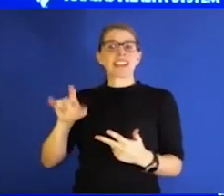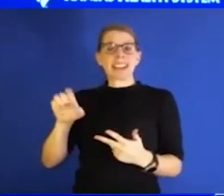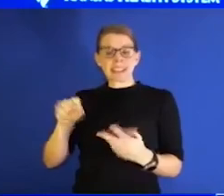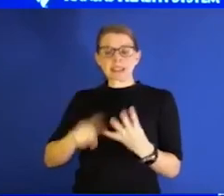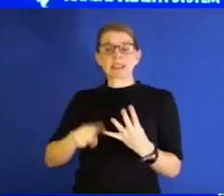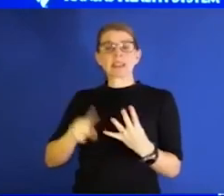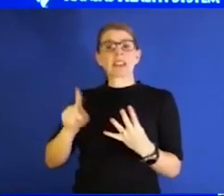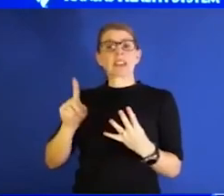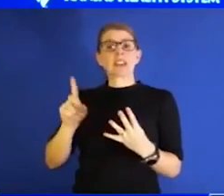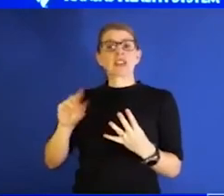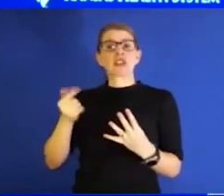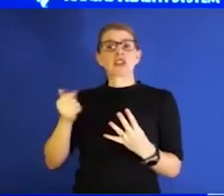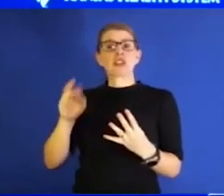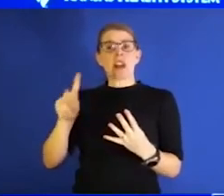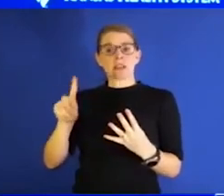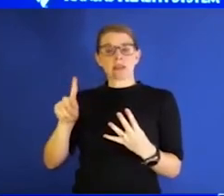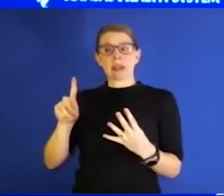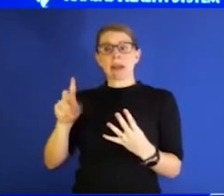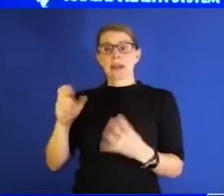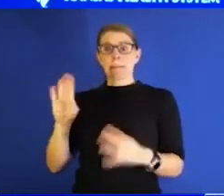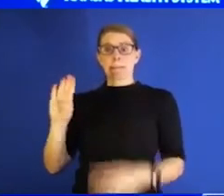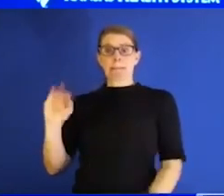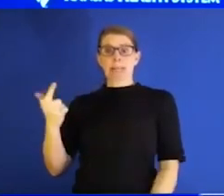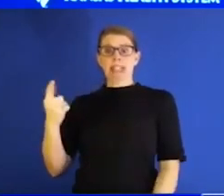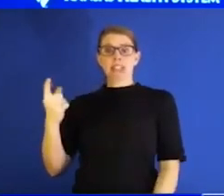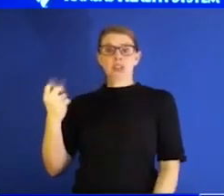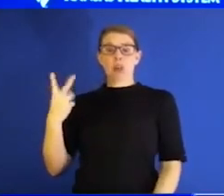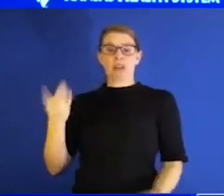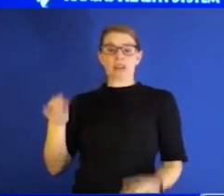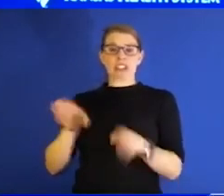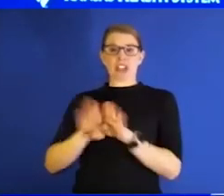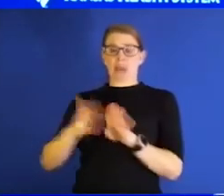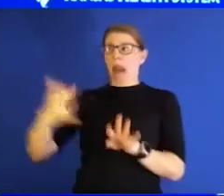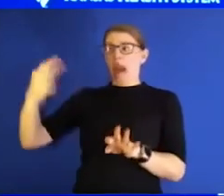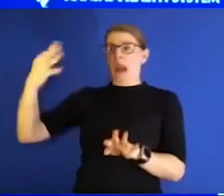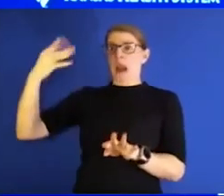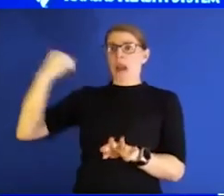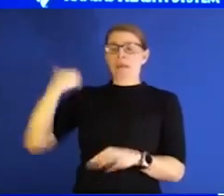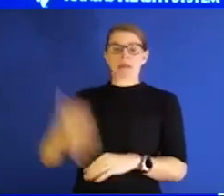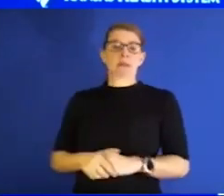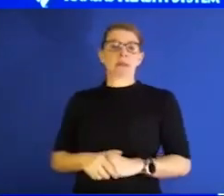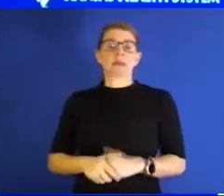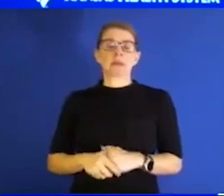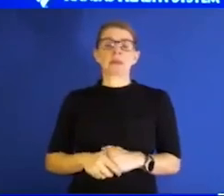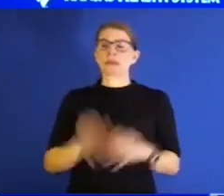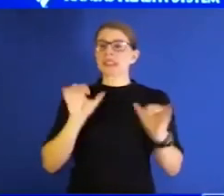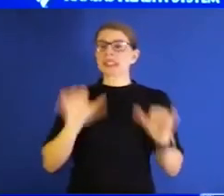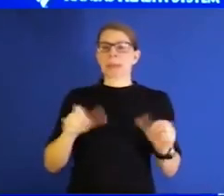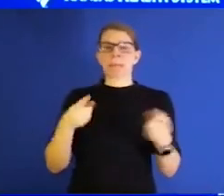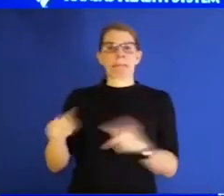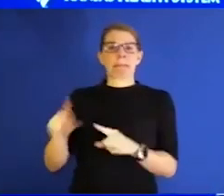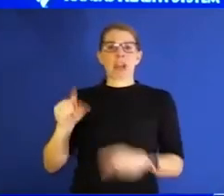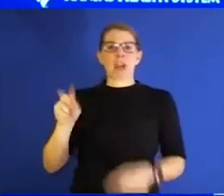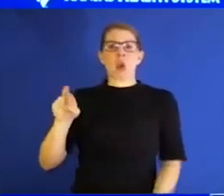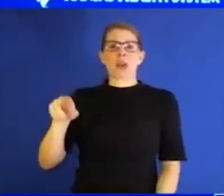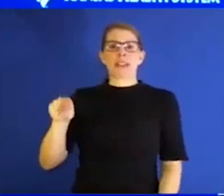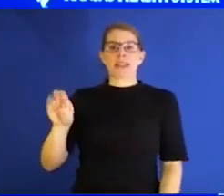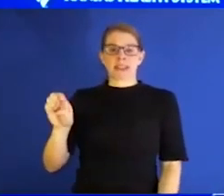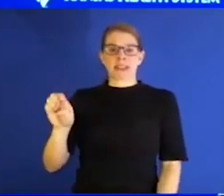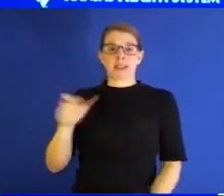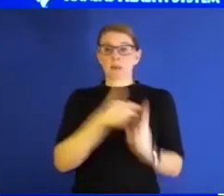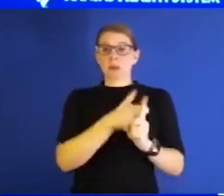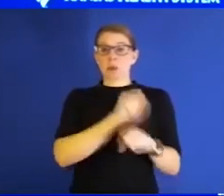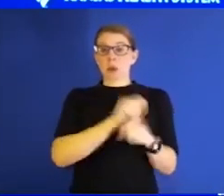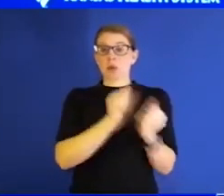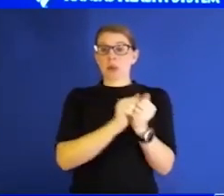12 shutting down, you know, way back at the beginning of the pandemic. We have seen the same thing in Lawrence with Dr. Gerard, working with Lawrence Memorial Hospital,